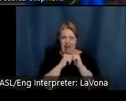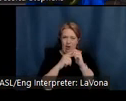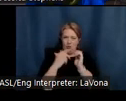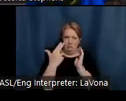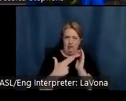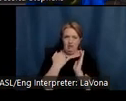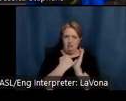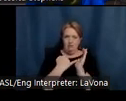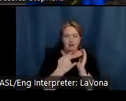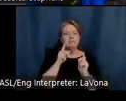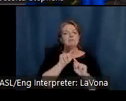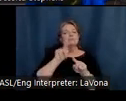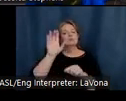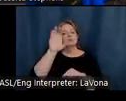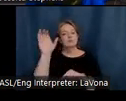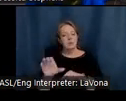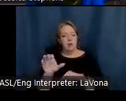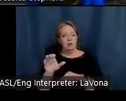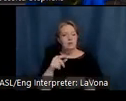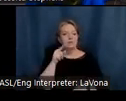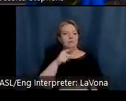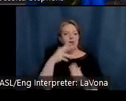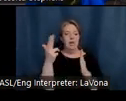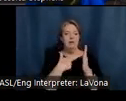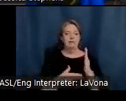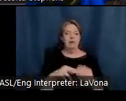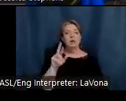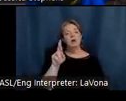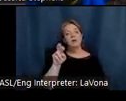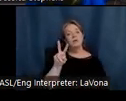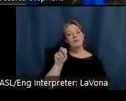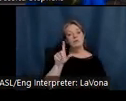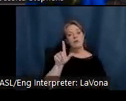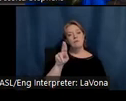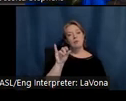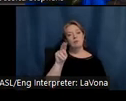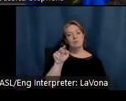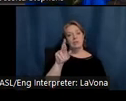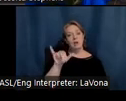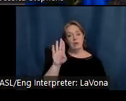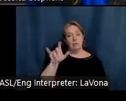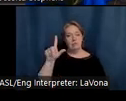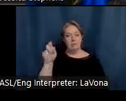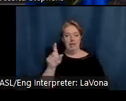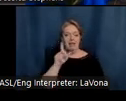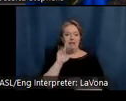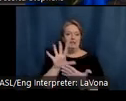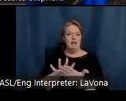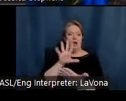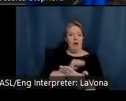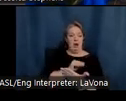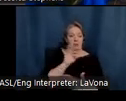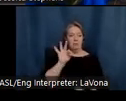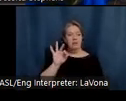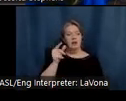Revolutionary Belle, is Steele's copy of a Gilbert Stuart painting that he created during this period. TC